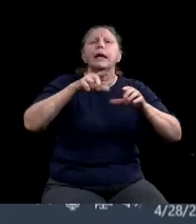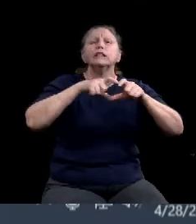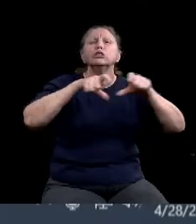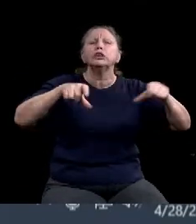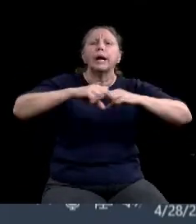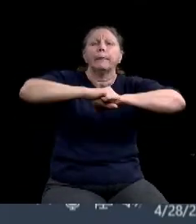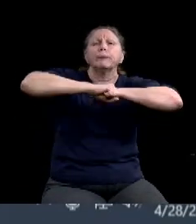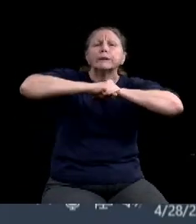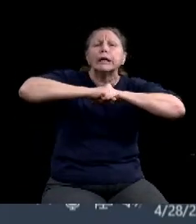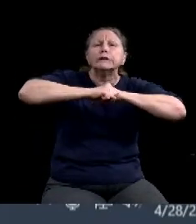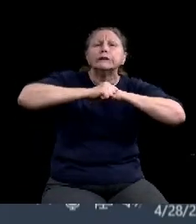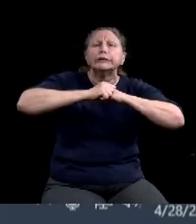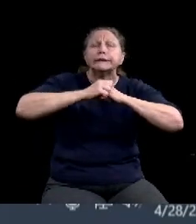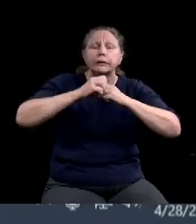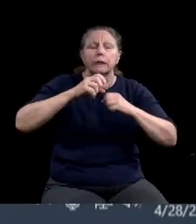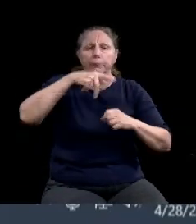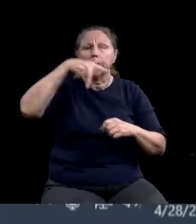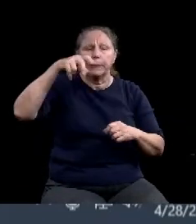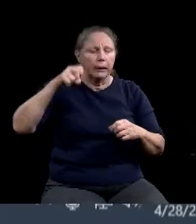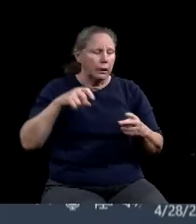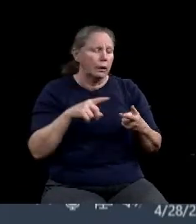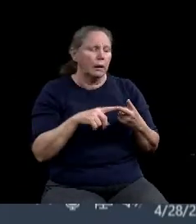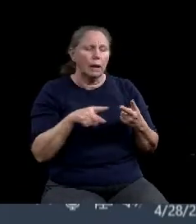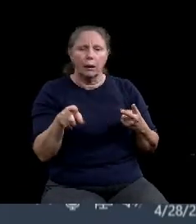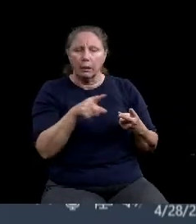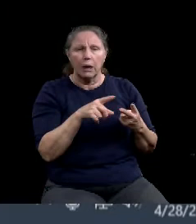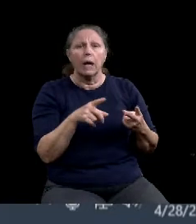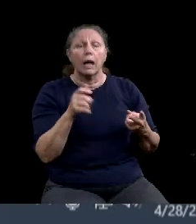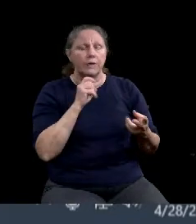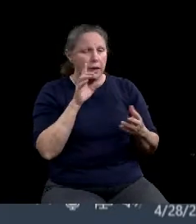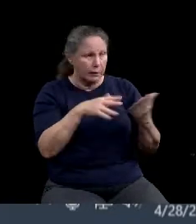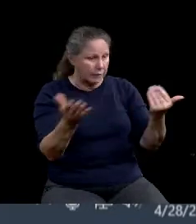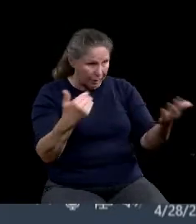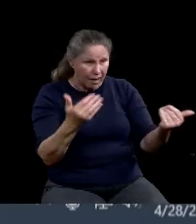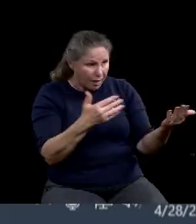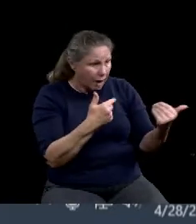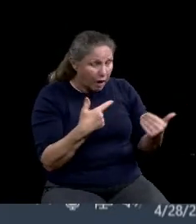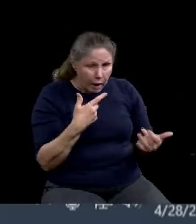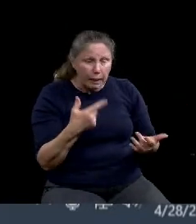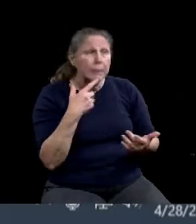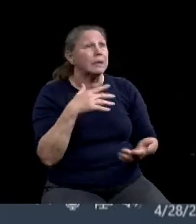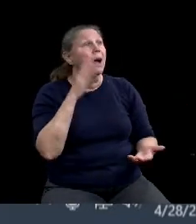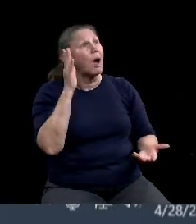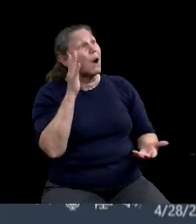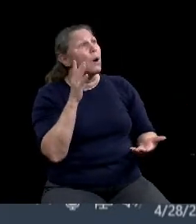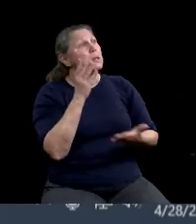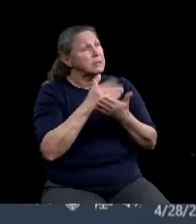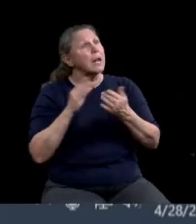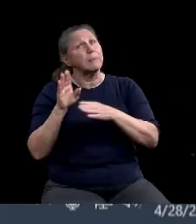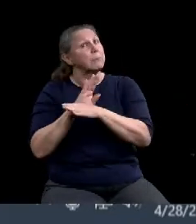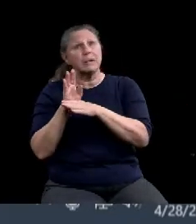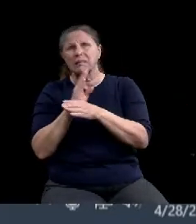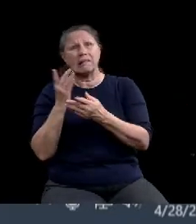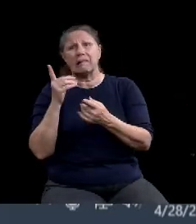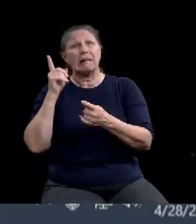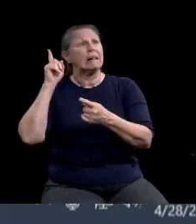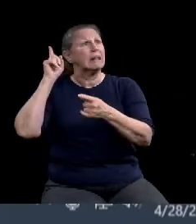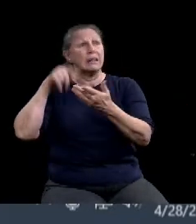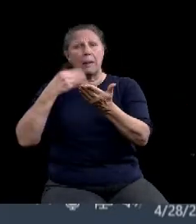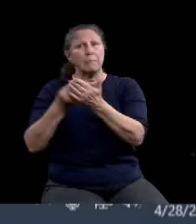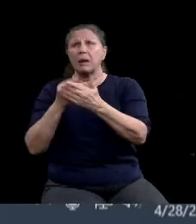membership was, you know, there was some, some businesses were having problems accessing that SBA system.